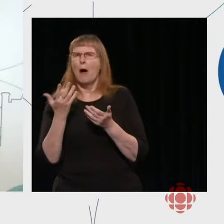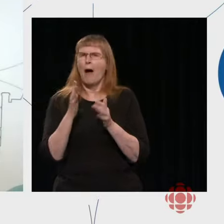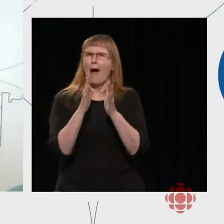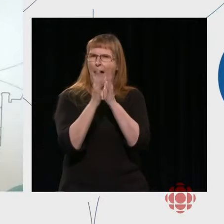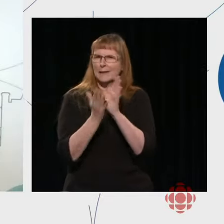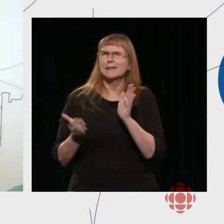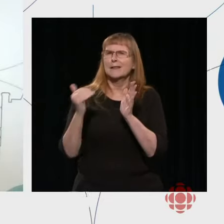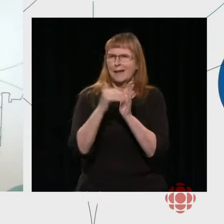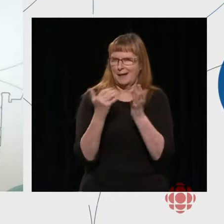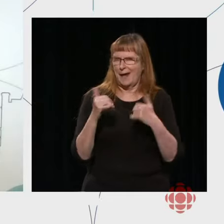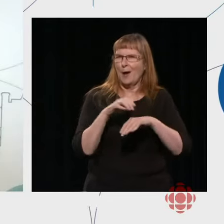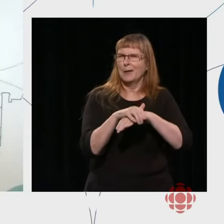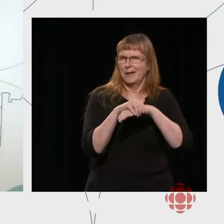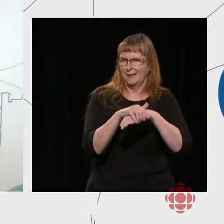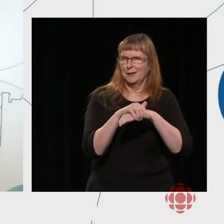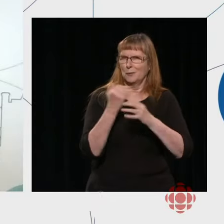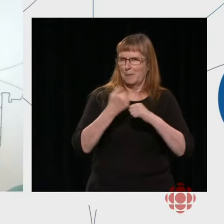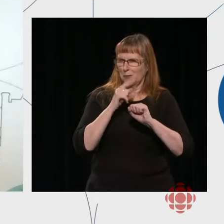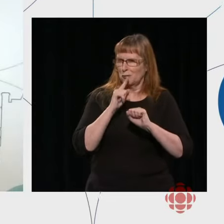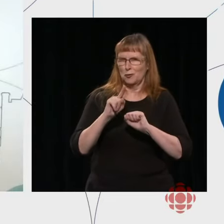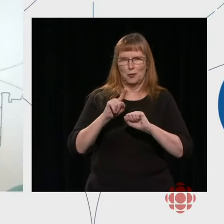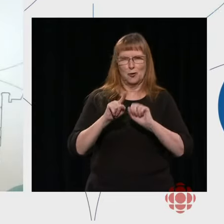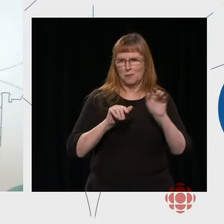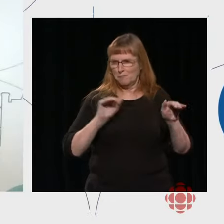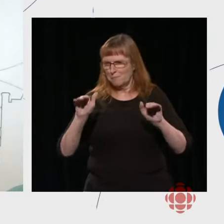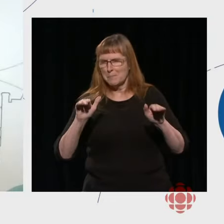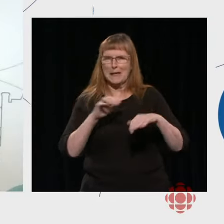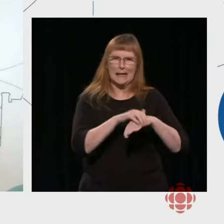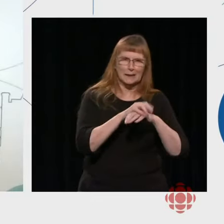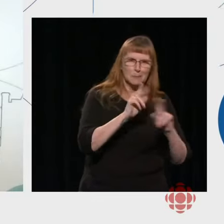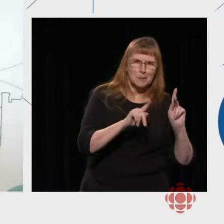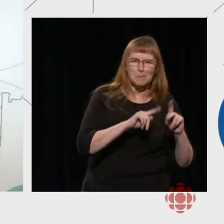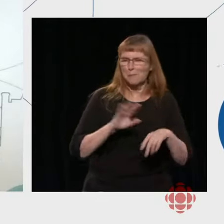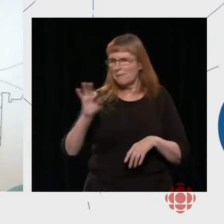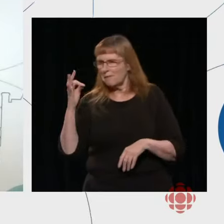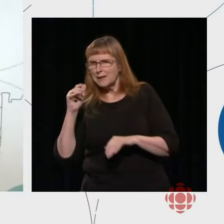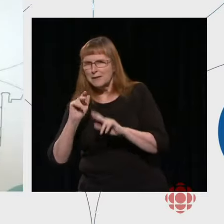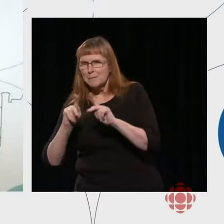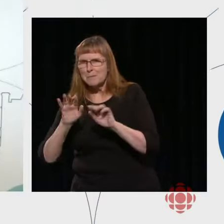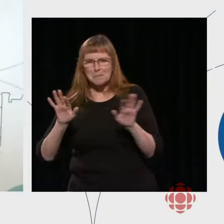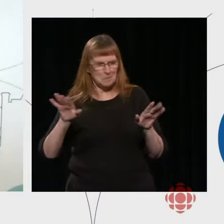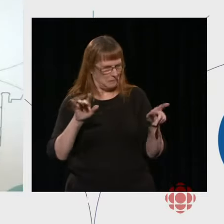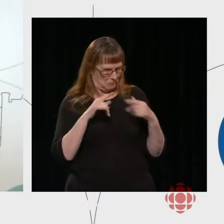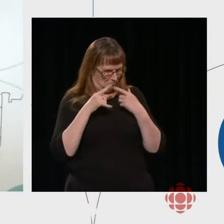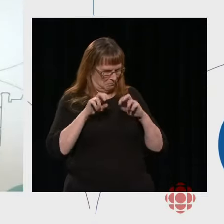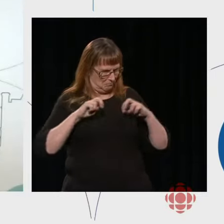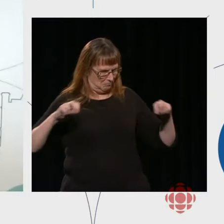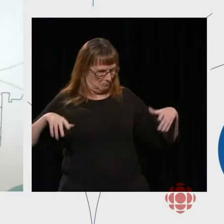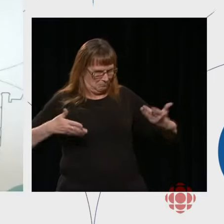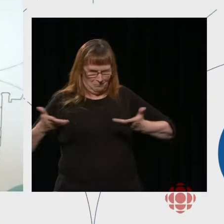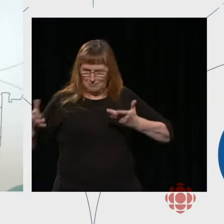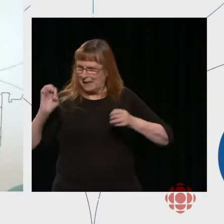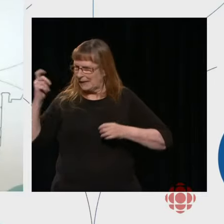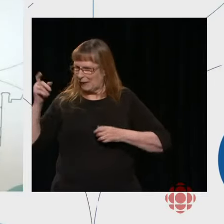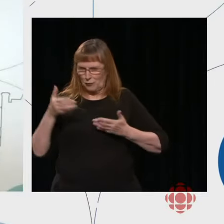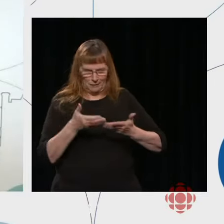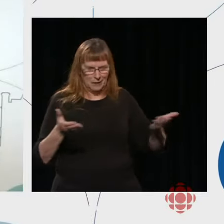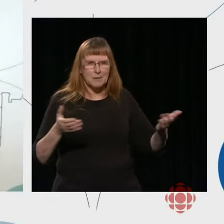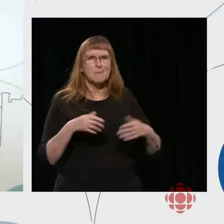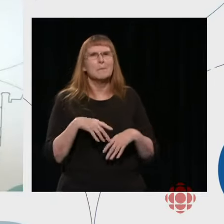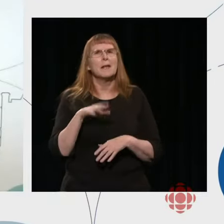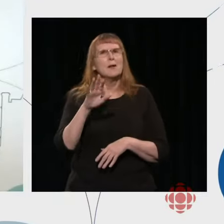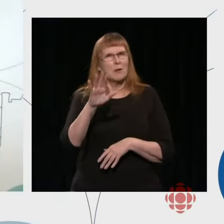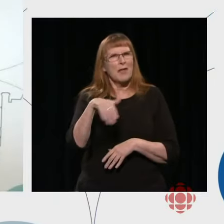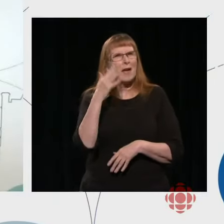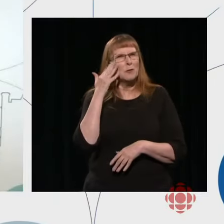social networks. What is CBC Radio Canada doing? What is CBC Radio Canada doing to connect with youth?